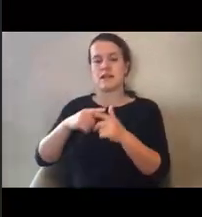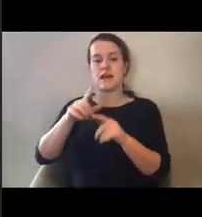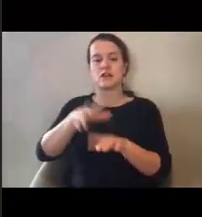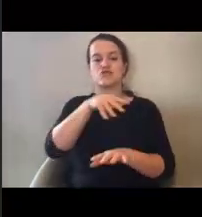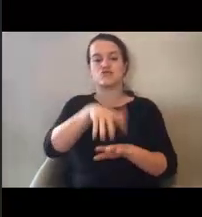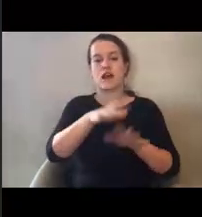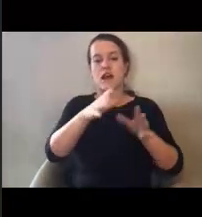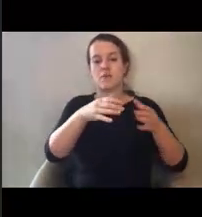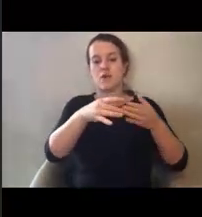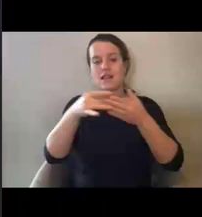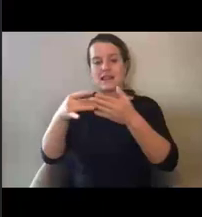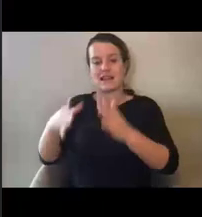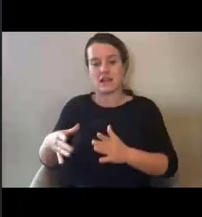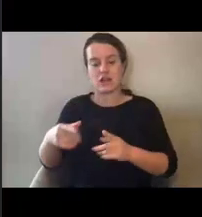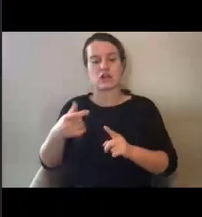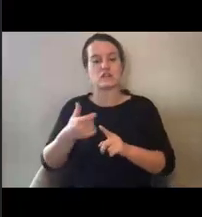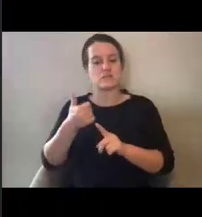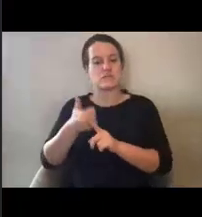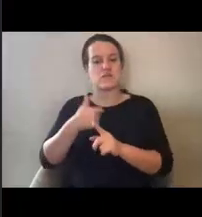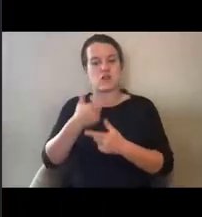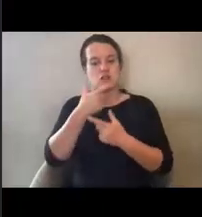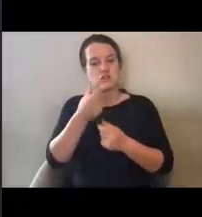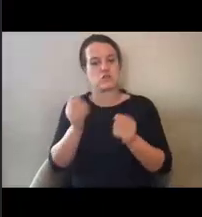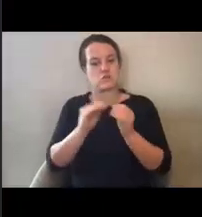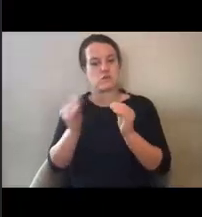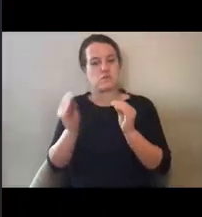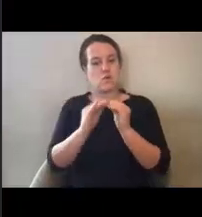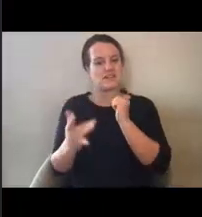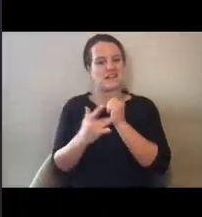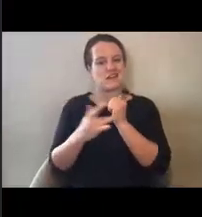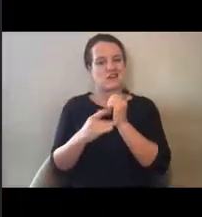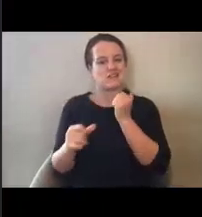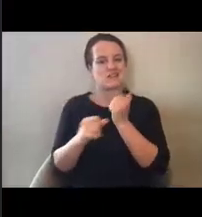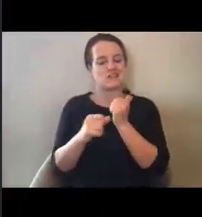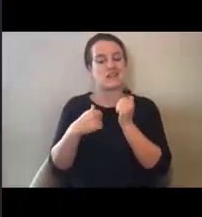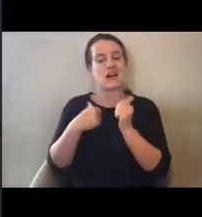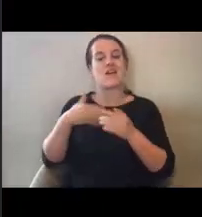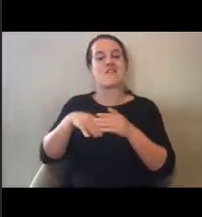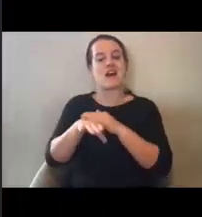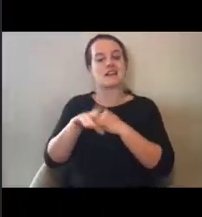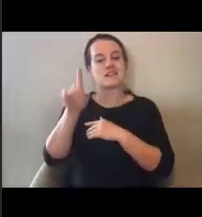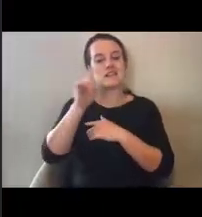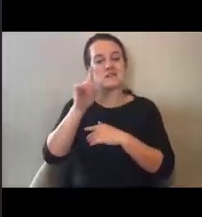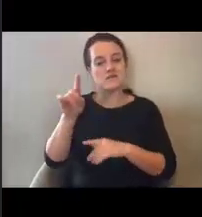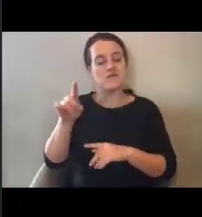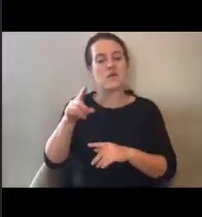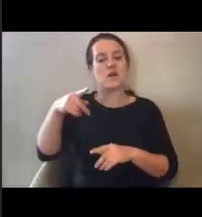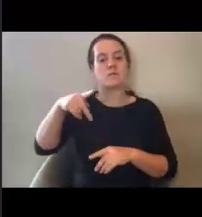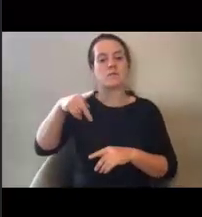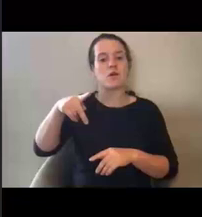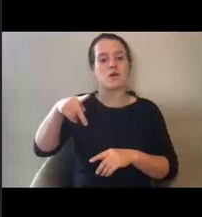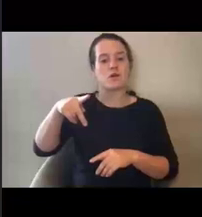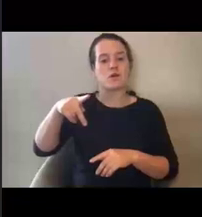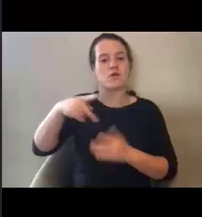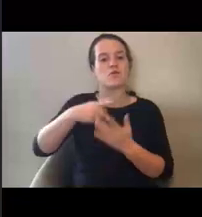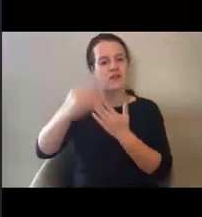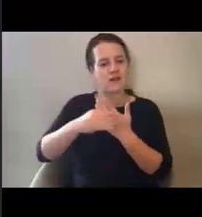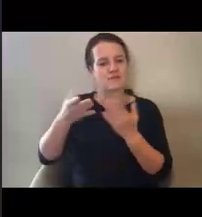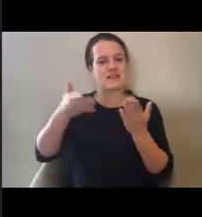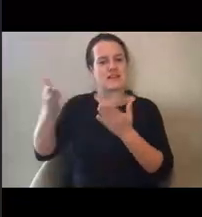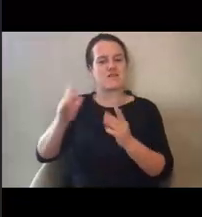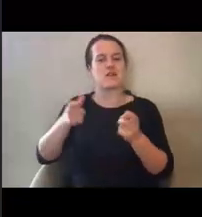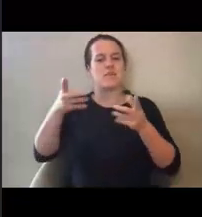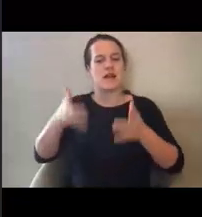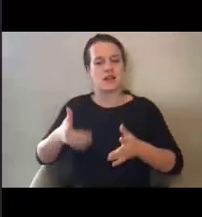additional technical assistance have access to a program delivery manager to serve as a point of